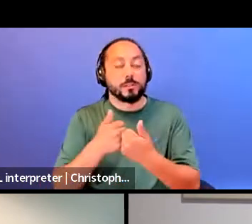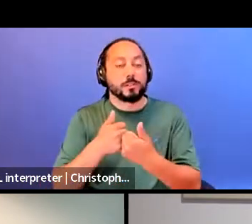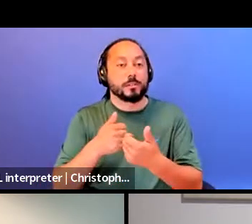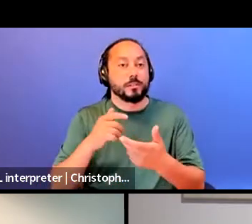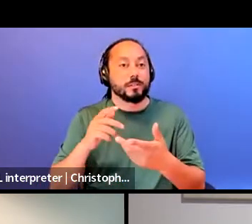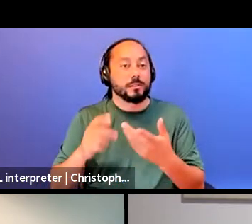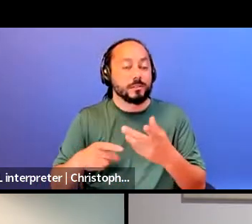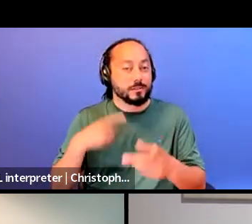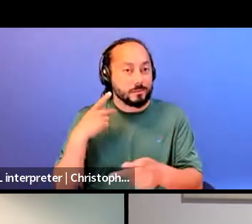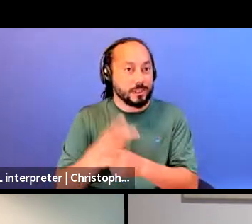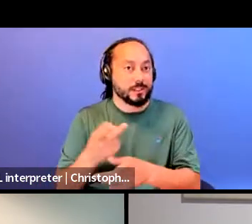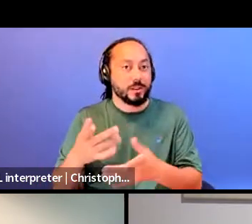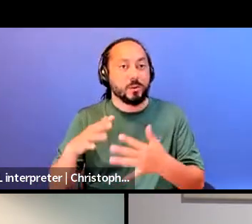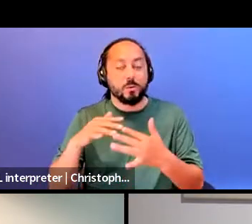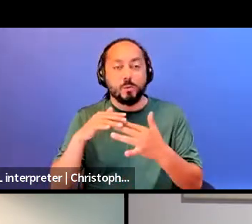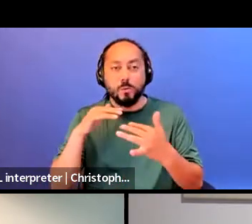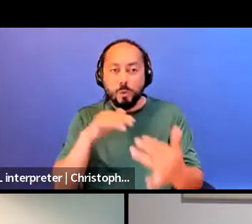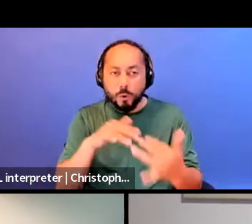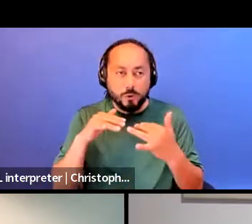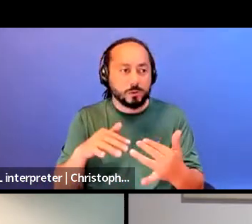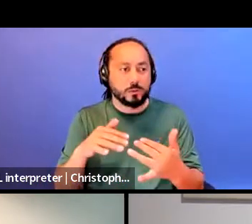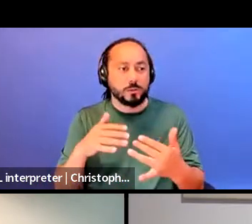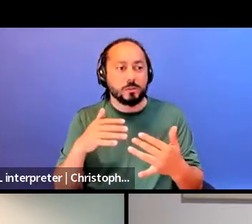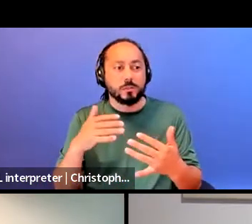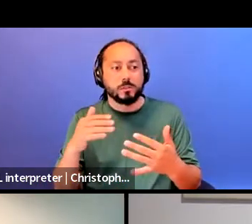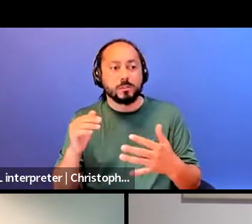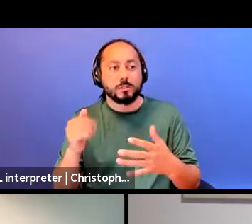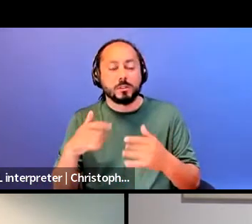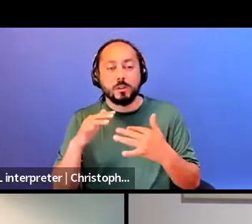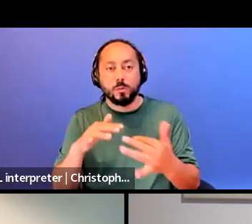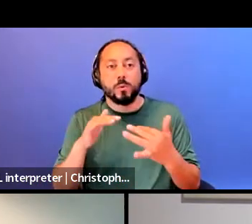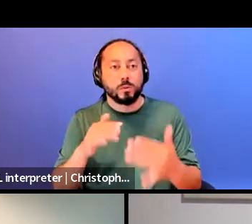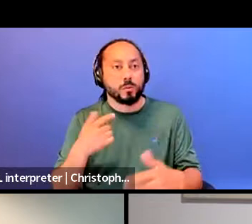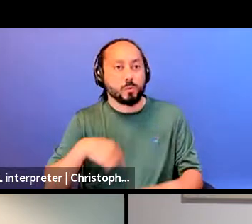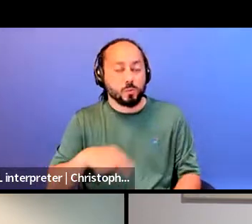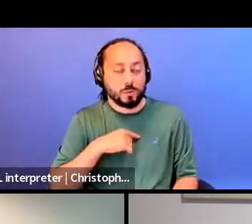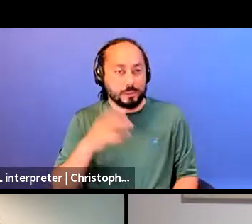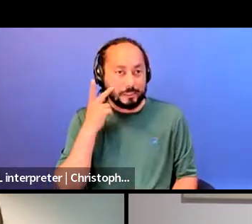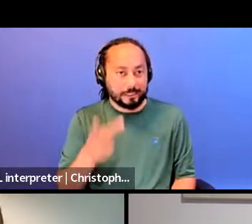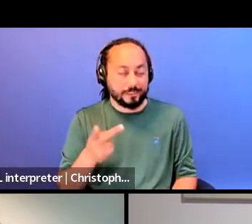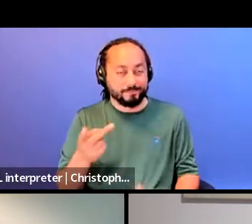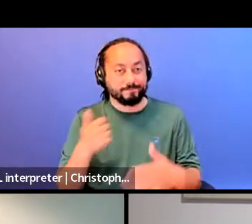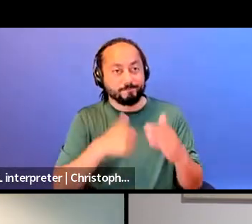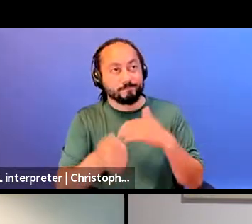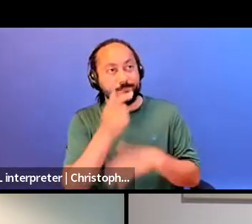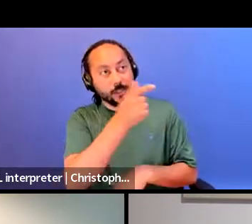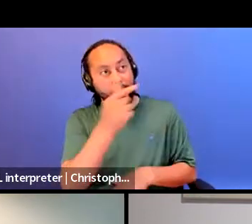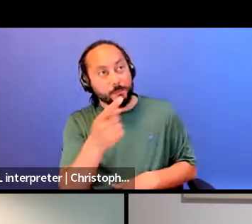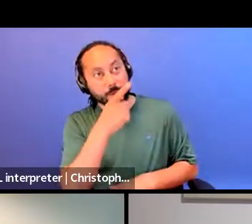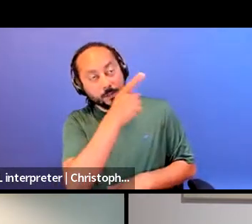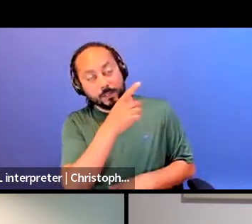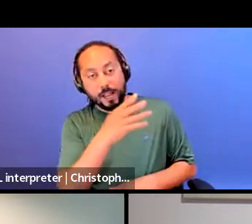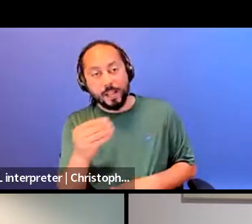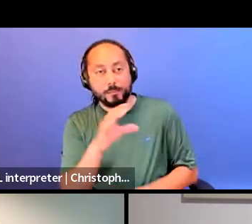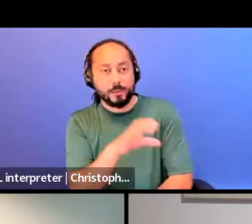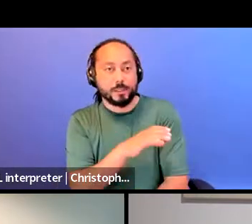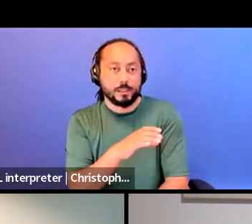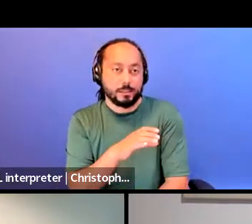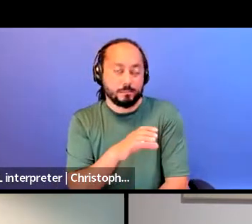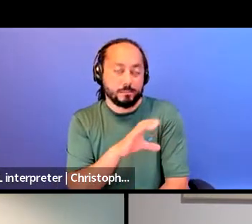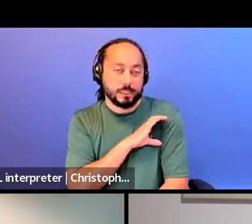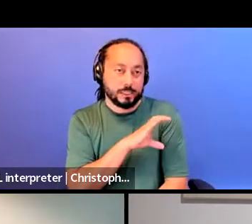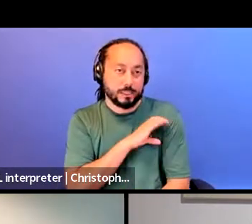that have, that are constantly, that we're experiencing at the hands of the state and of policing, right?